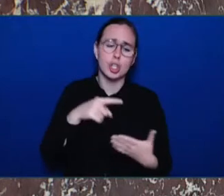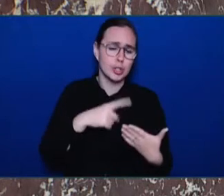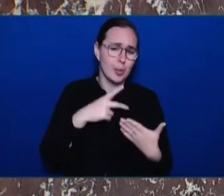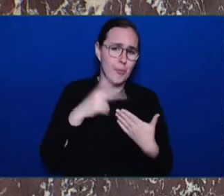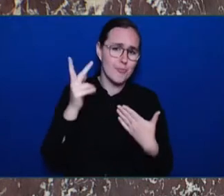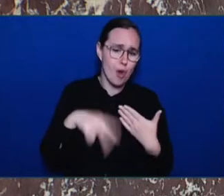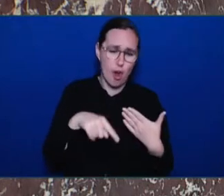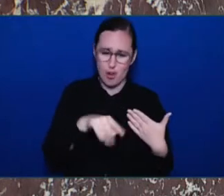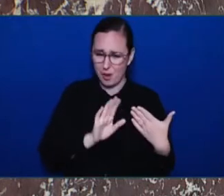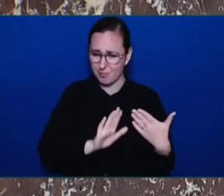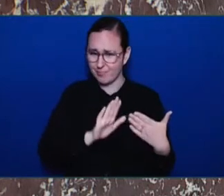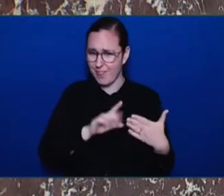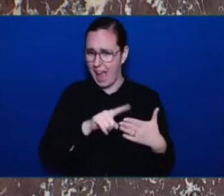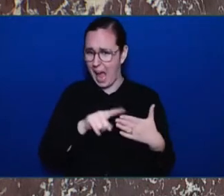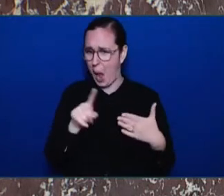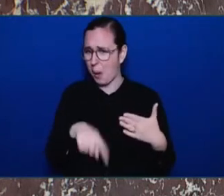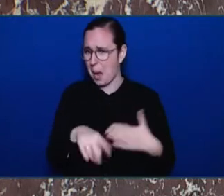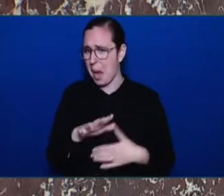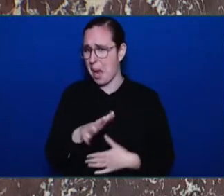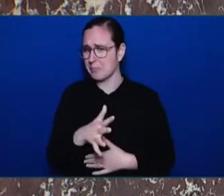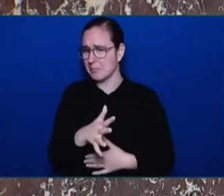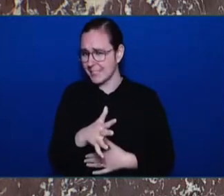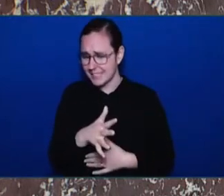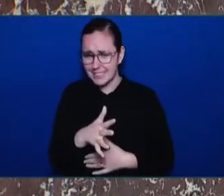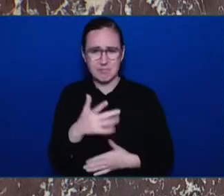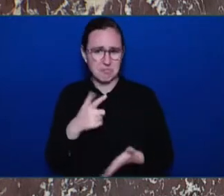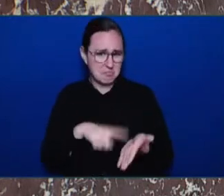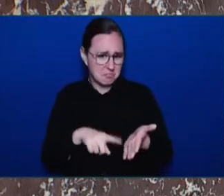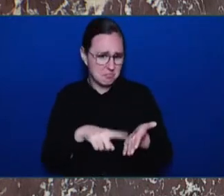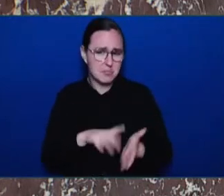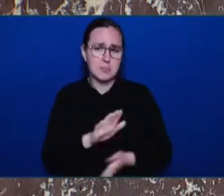policing tactics. End quote.